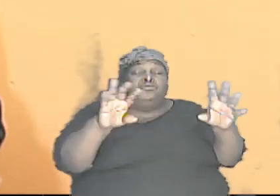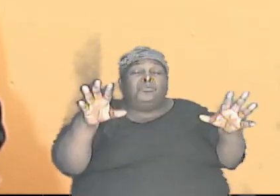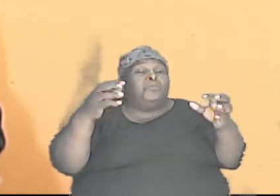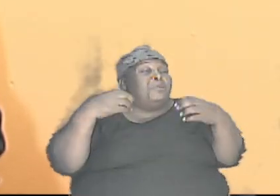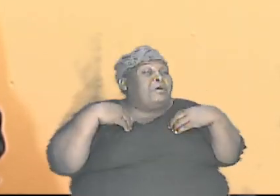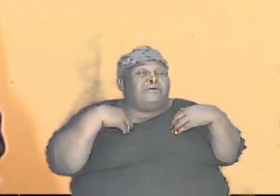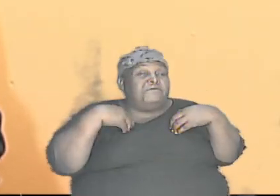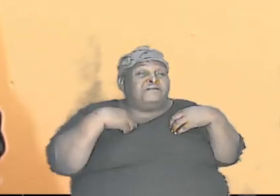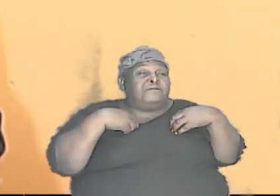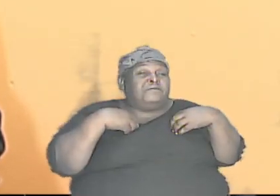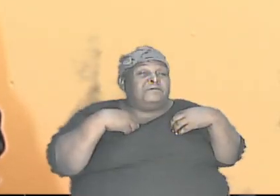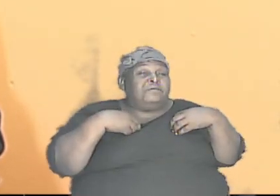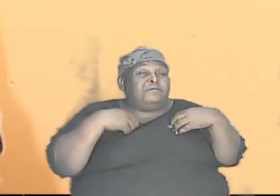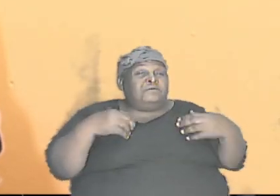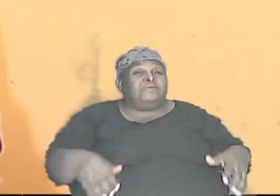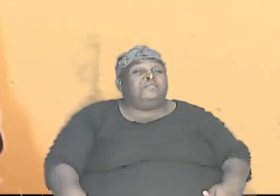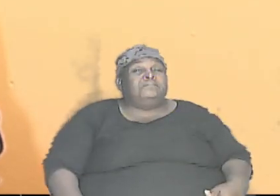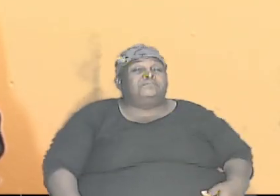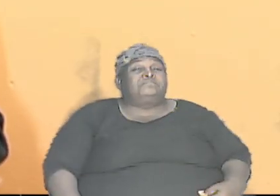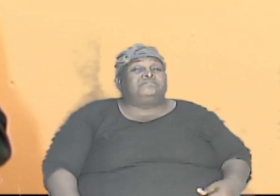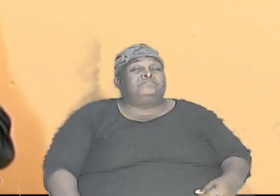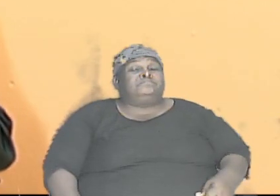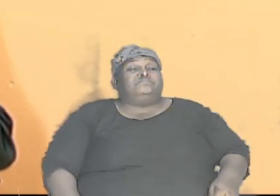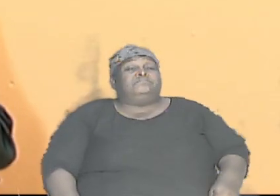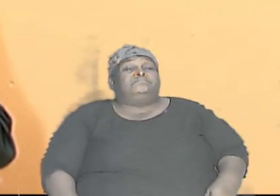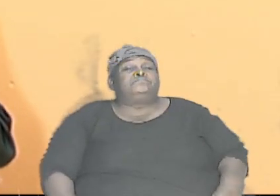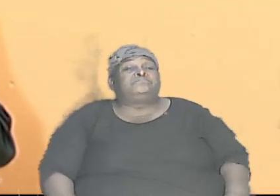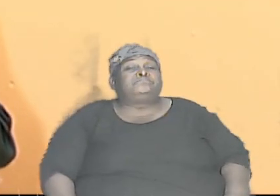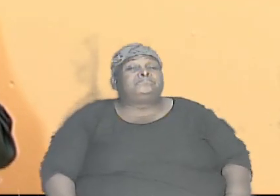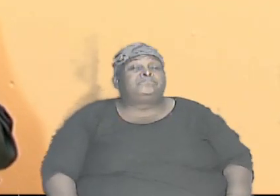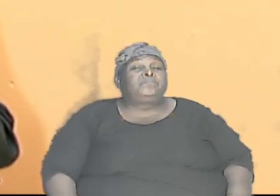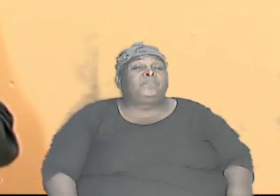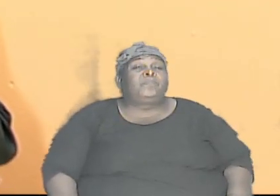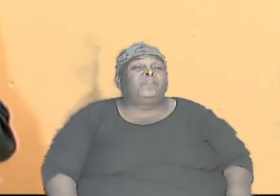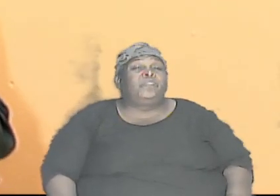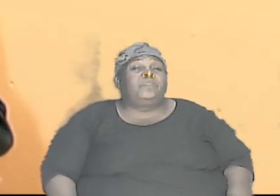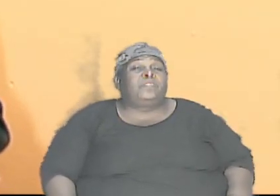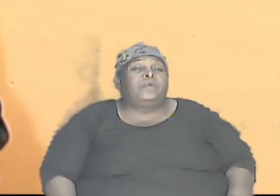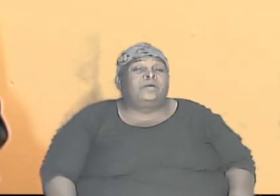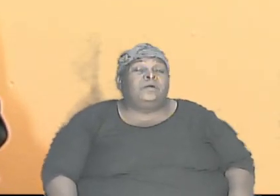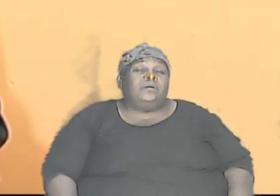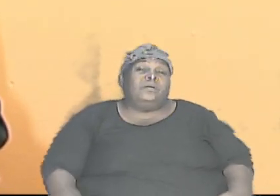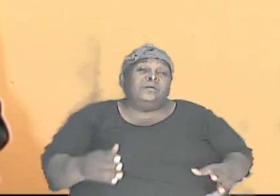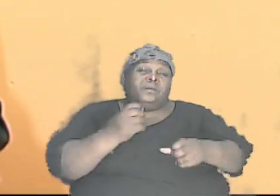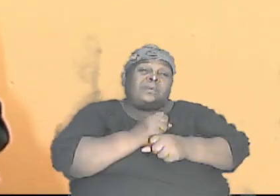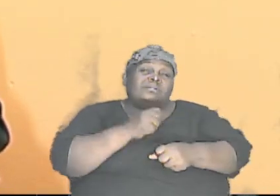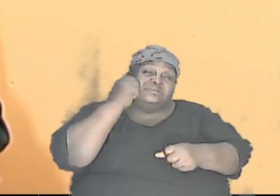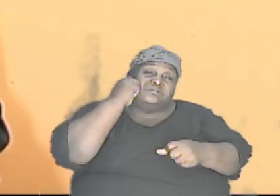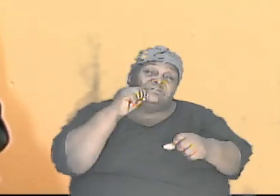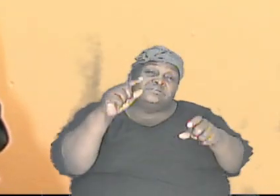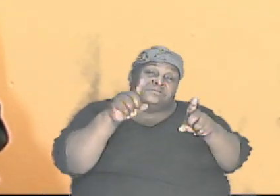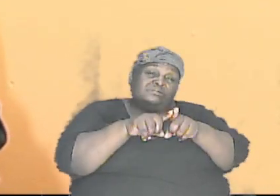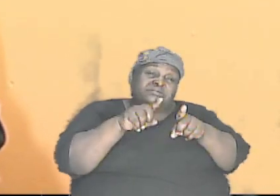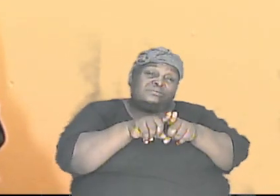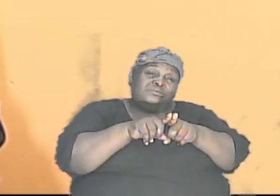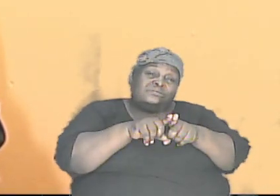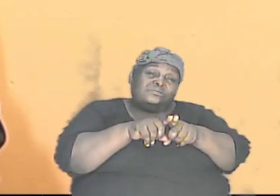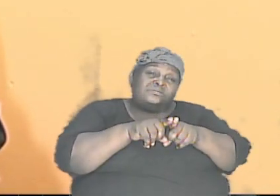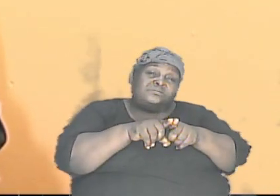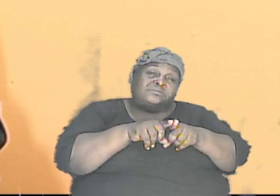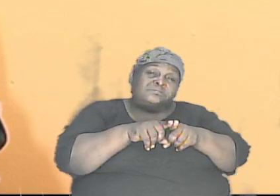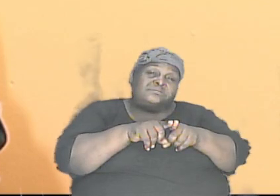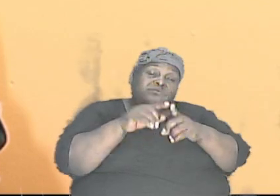just pure common A genes. Mark that. Let us say he gets one of his sisters to wife